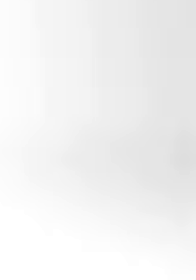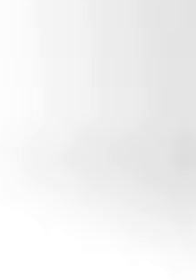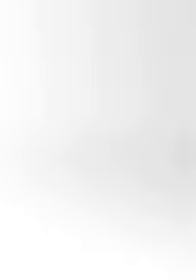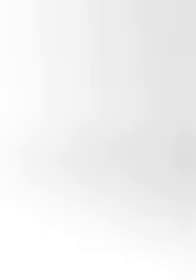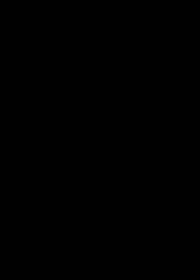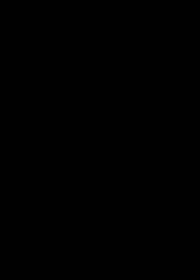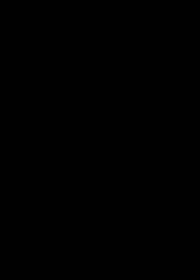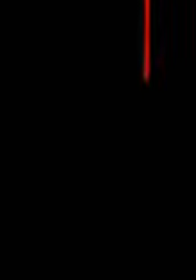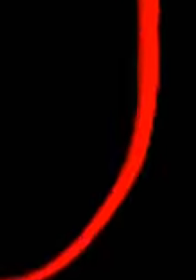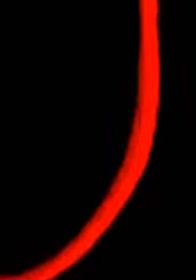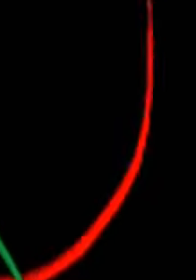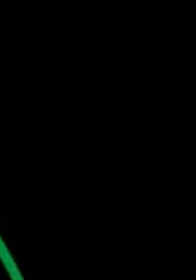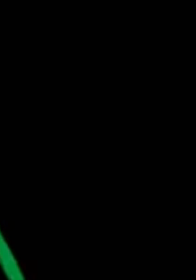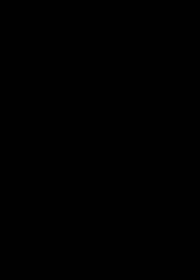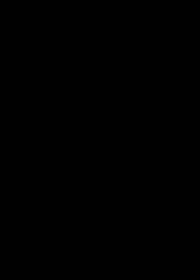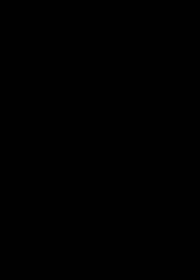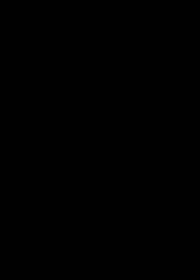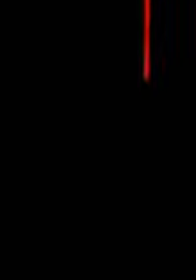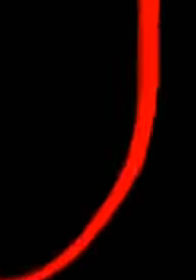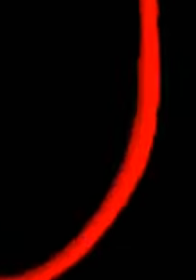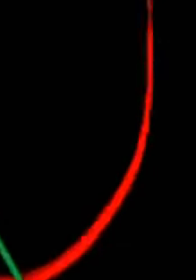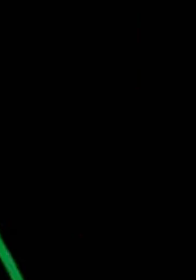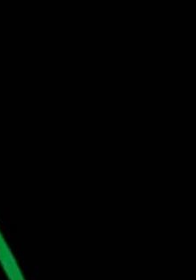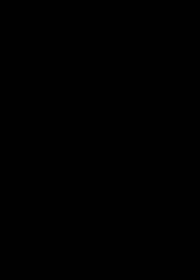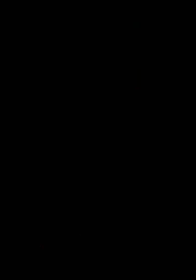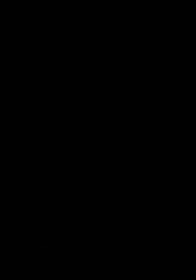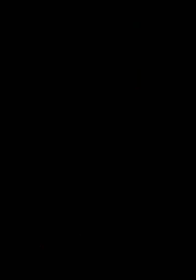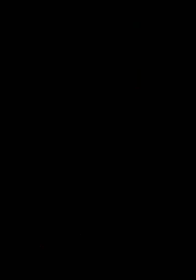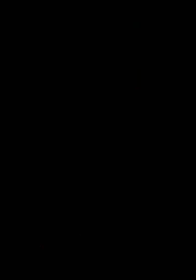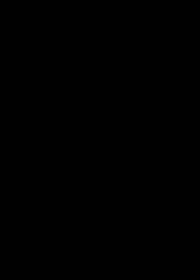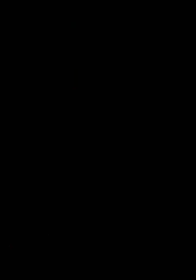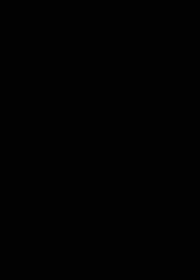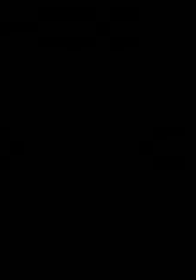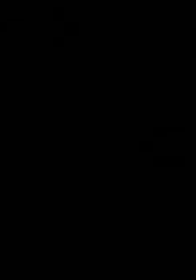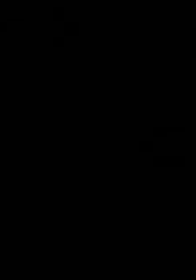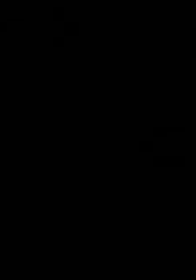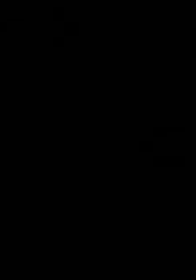music music music music music